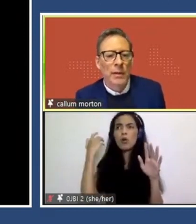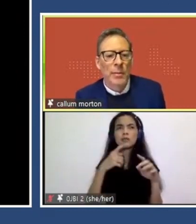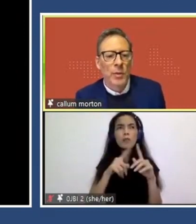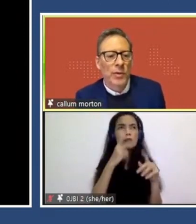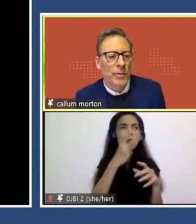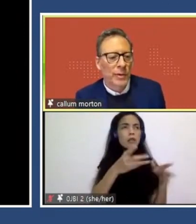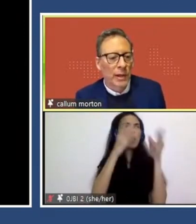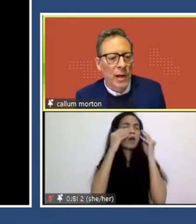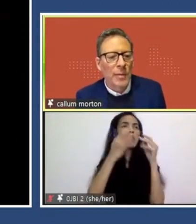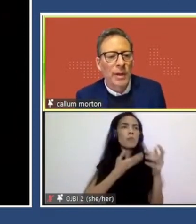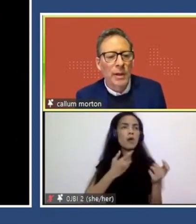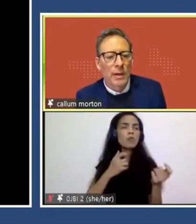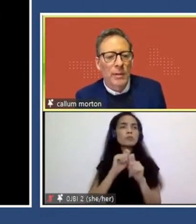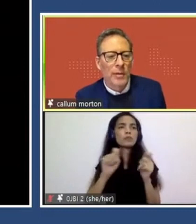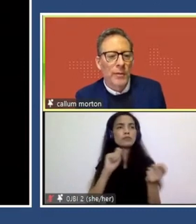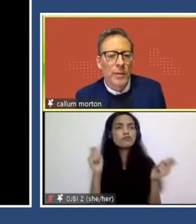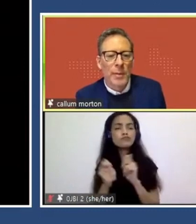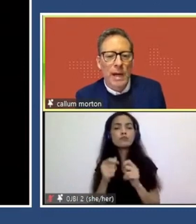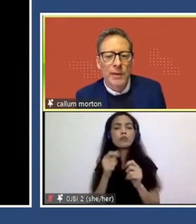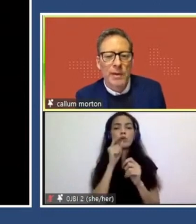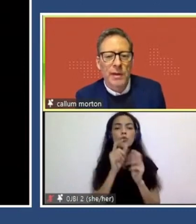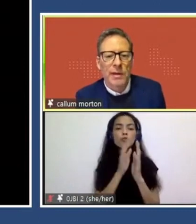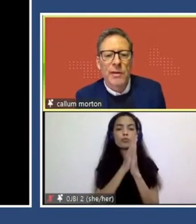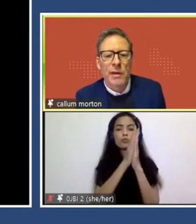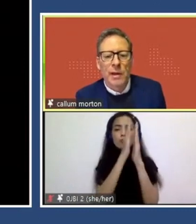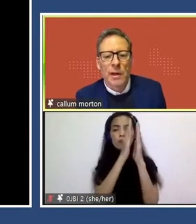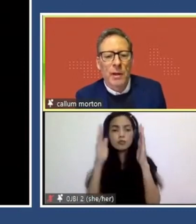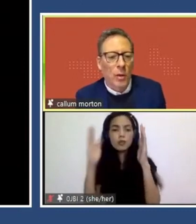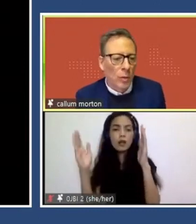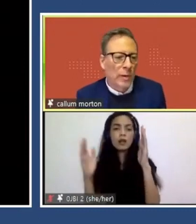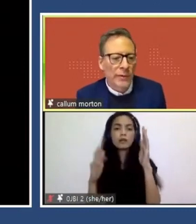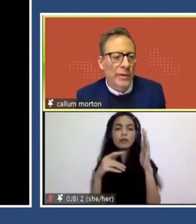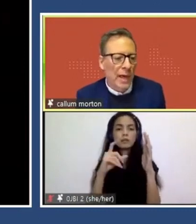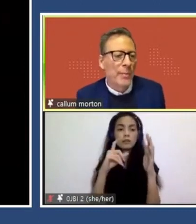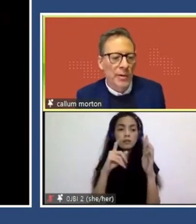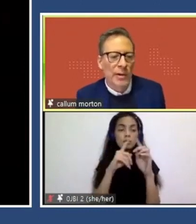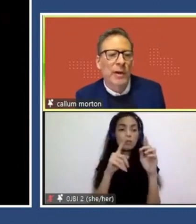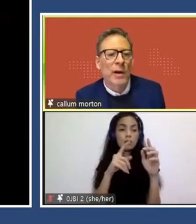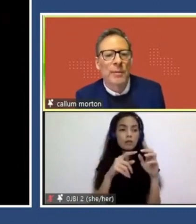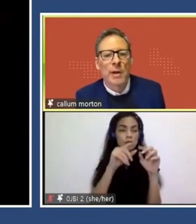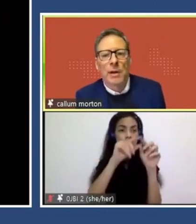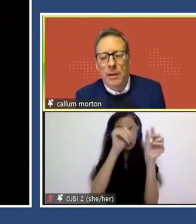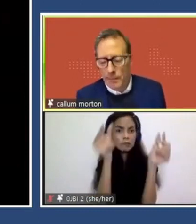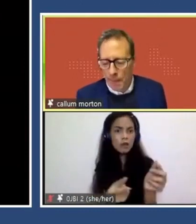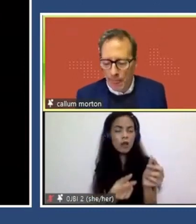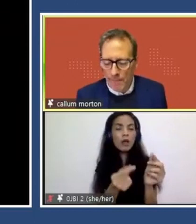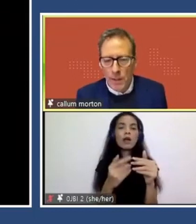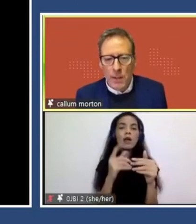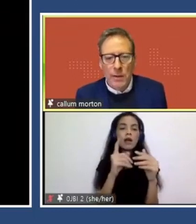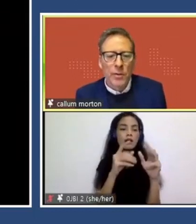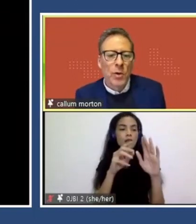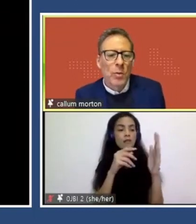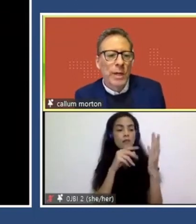and, uh, the books that were in the library, uh, which formed from the back of these seats, uh, all reference that period of time. Um,